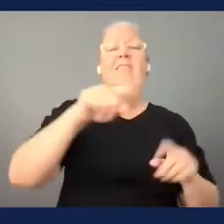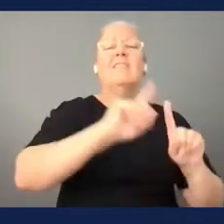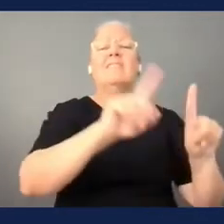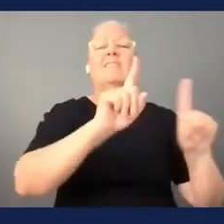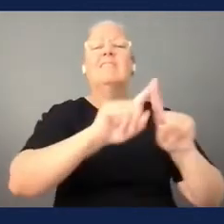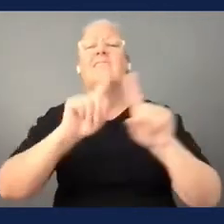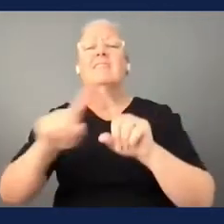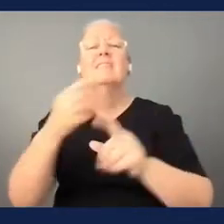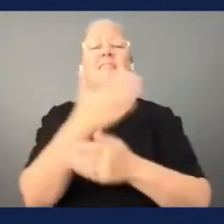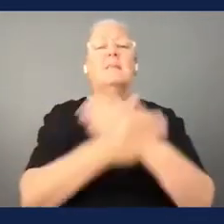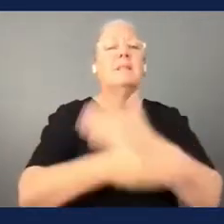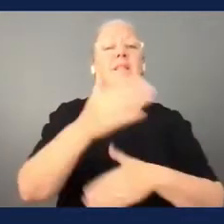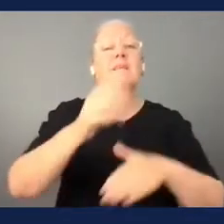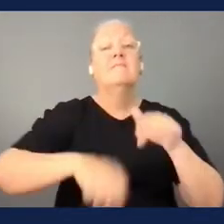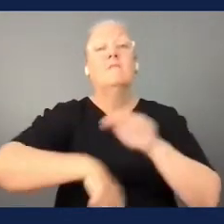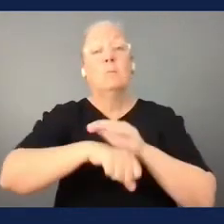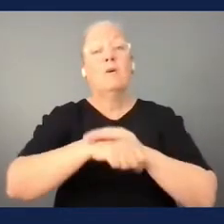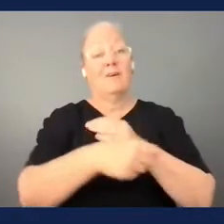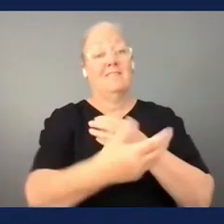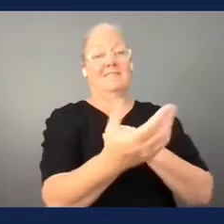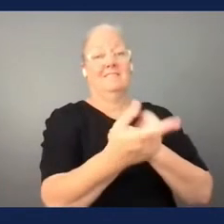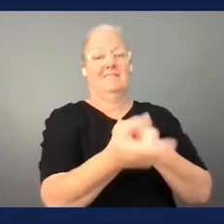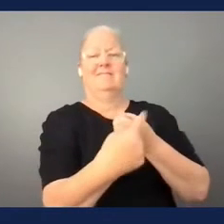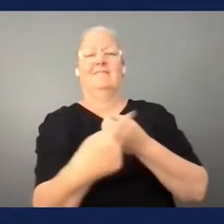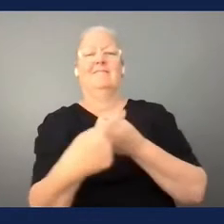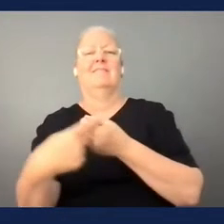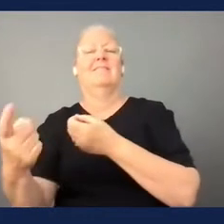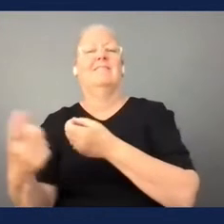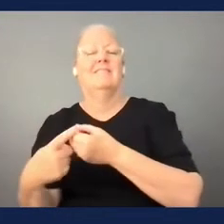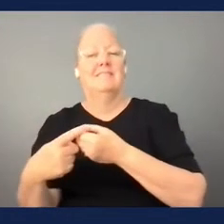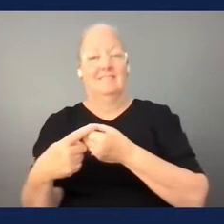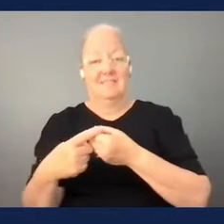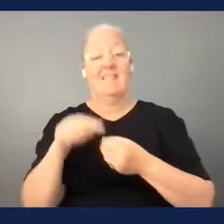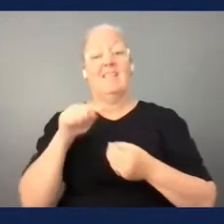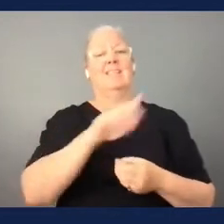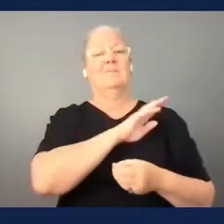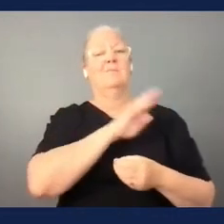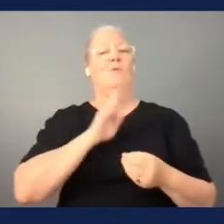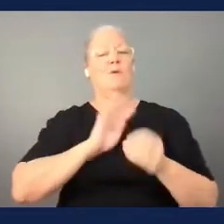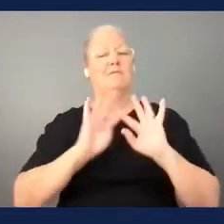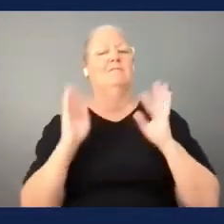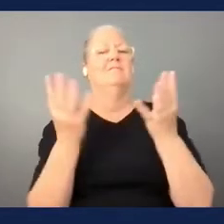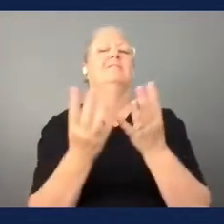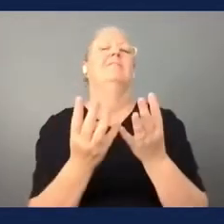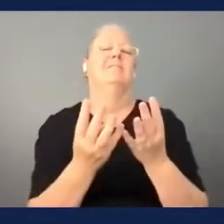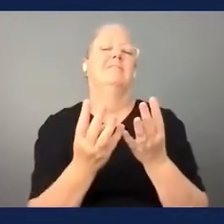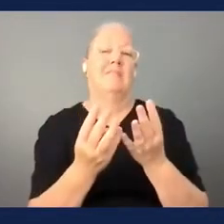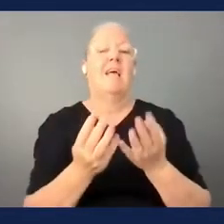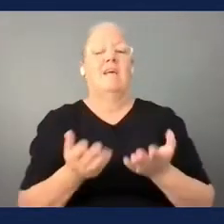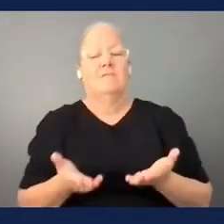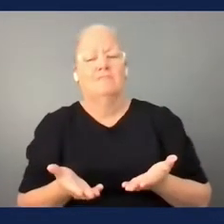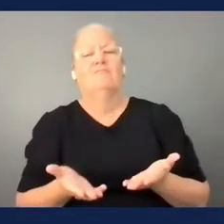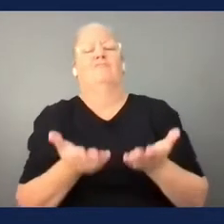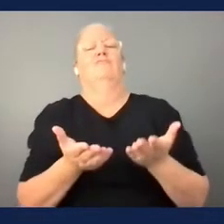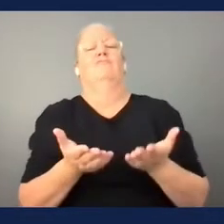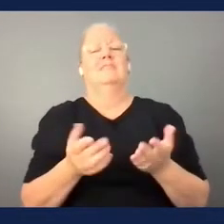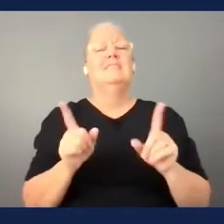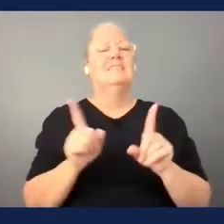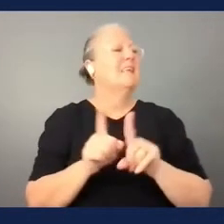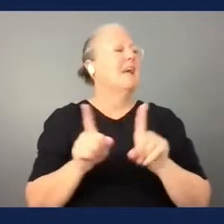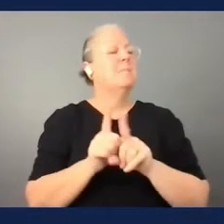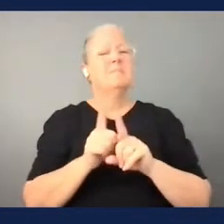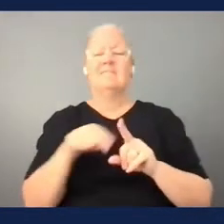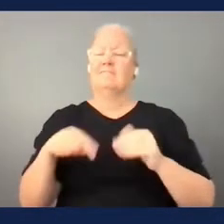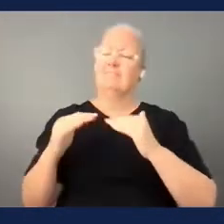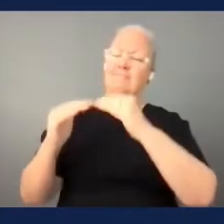represented and just working to recognize these federations and develop their football opportunities more and just aligning them with the right vision and